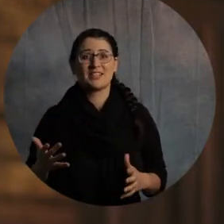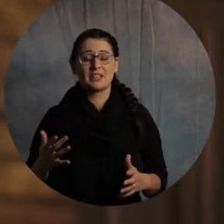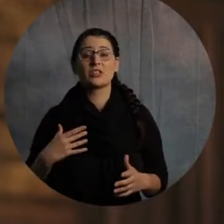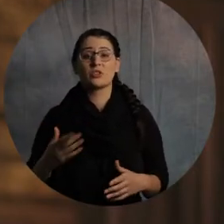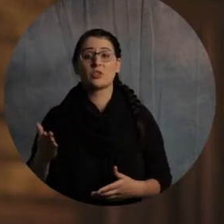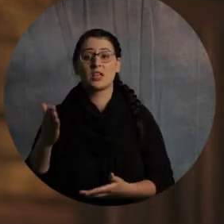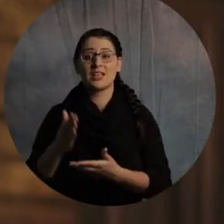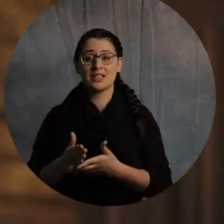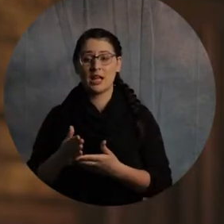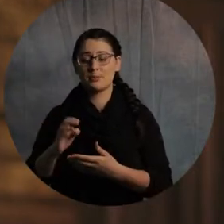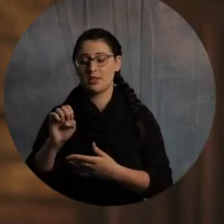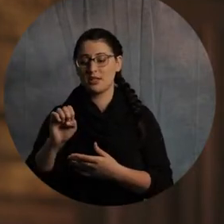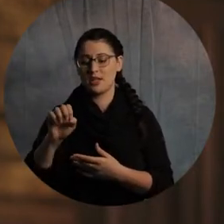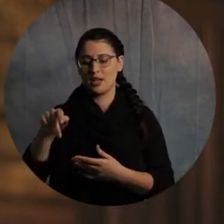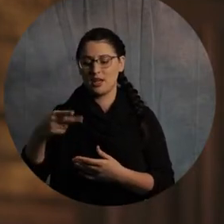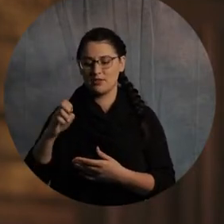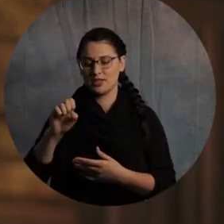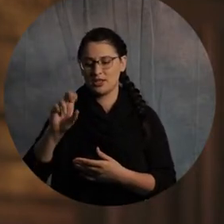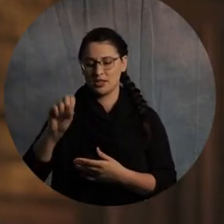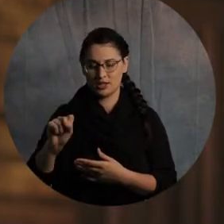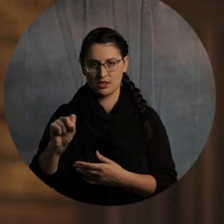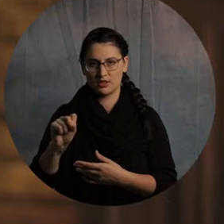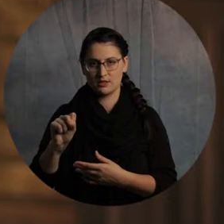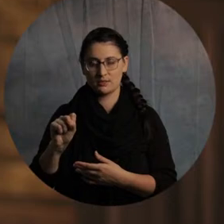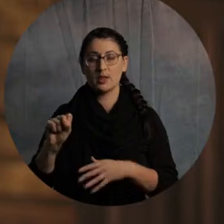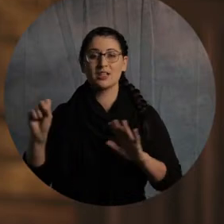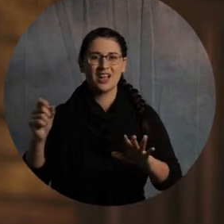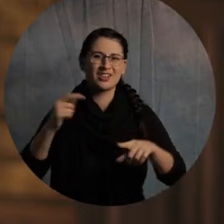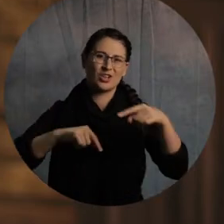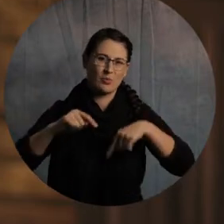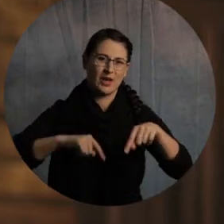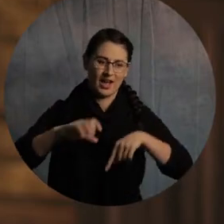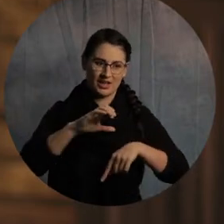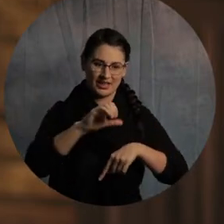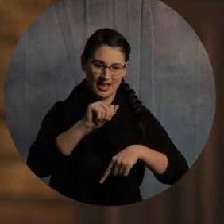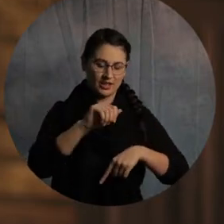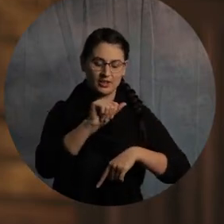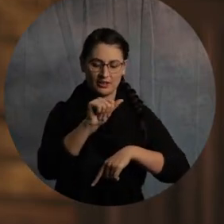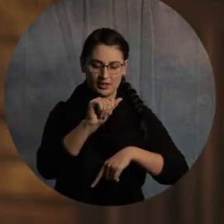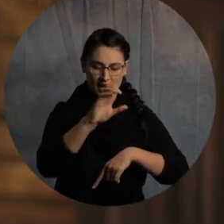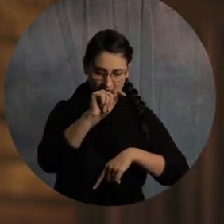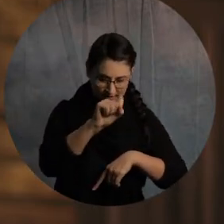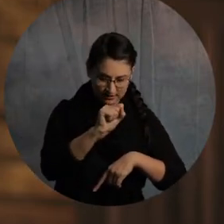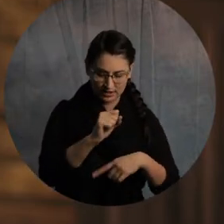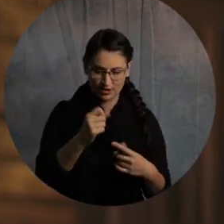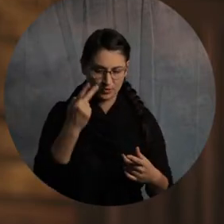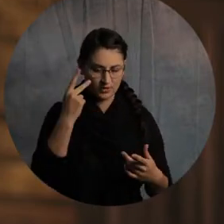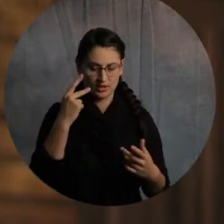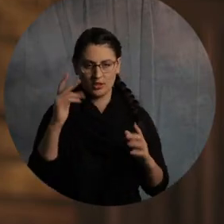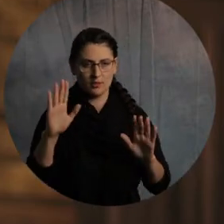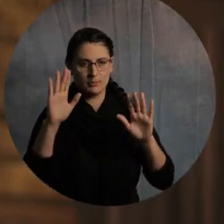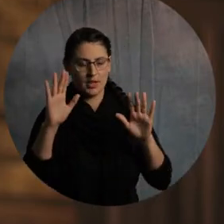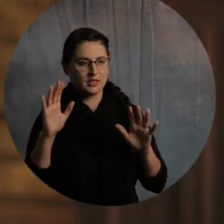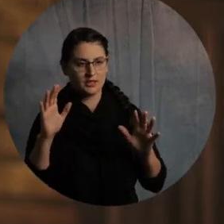Ephesus that he had planted. Now, if you go back in the book of Acts, man, it is incredible. I mean, just absolutely incredible. If go back to chapter 19,